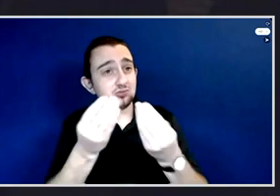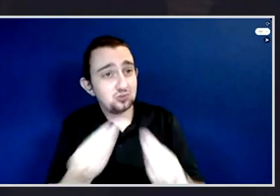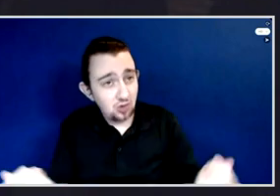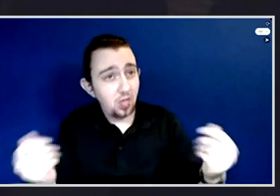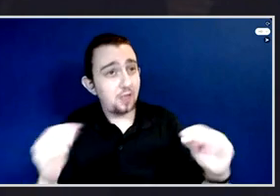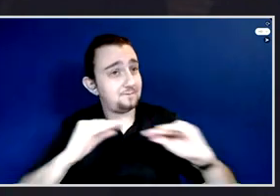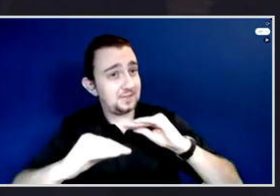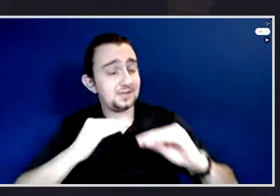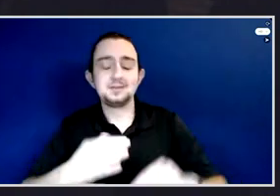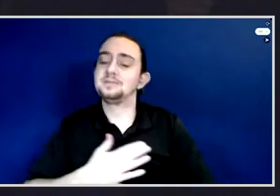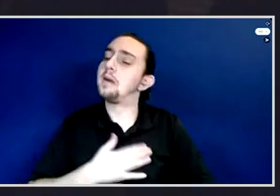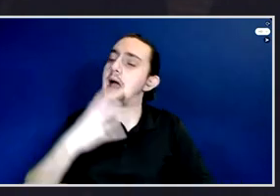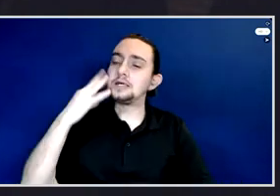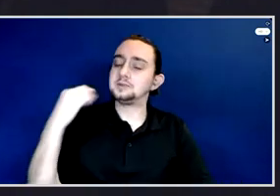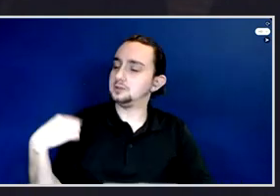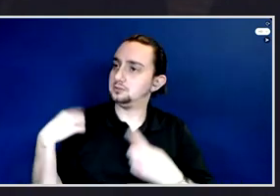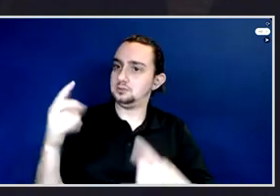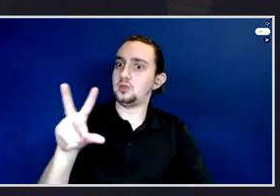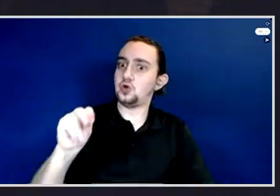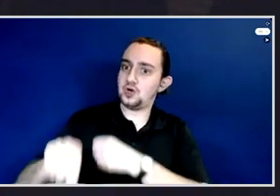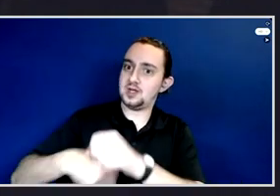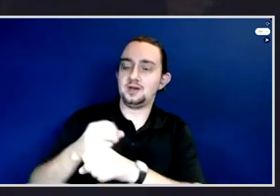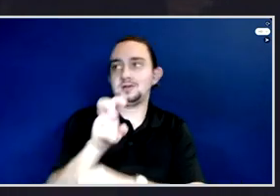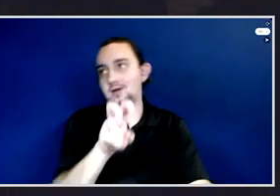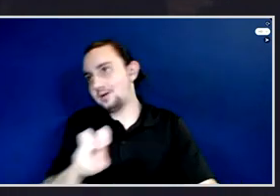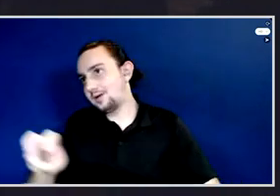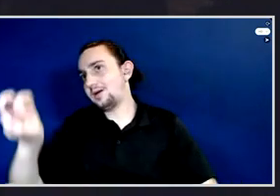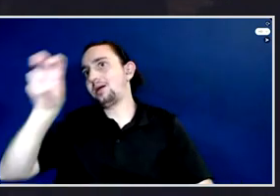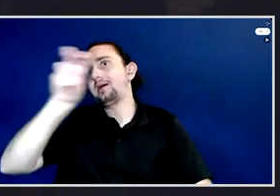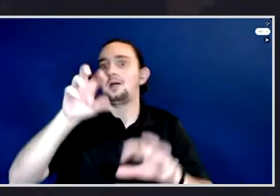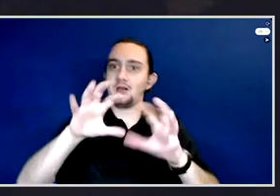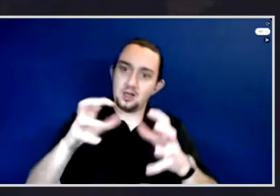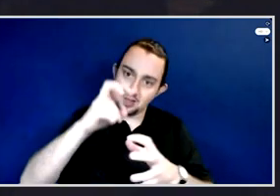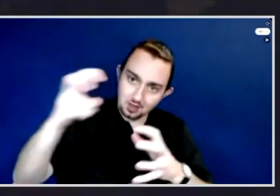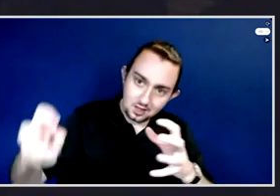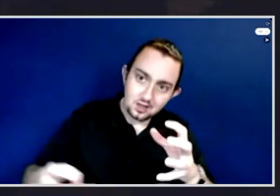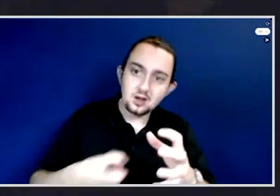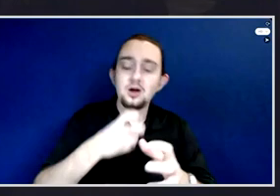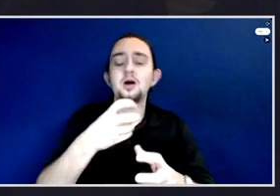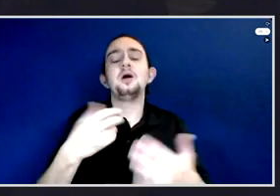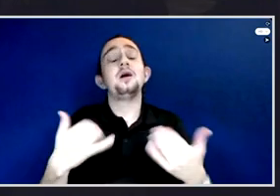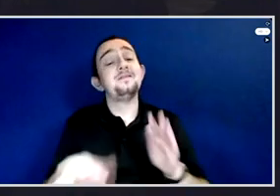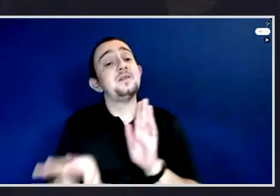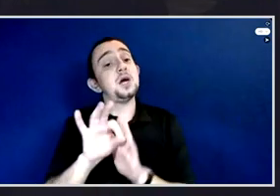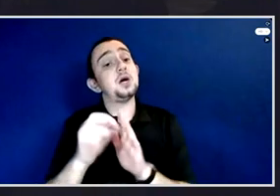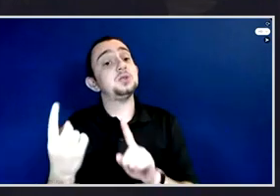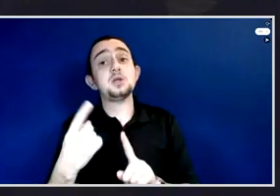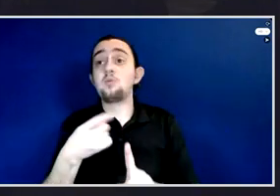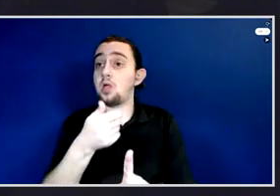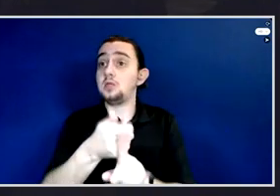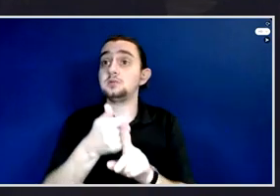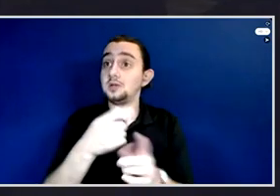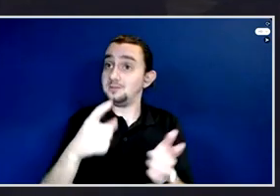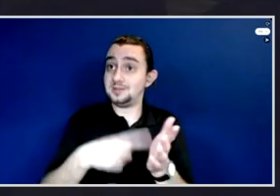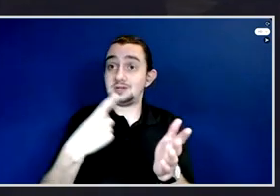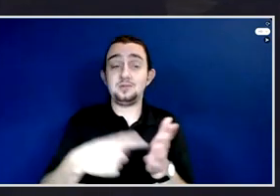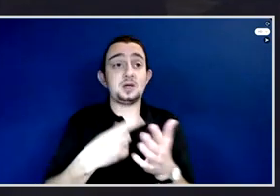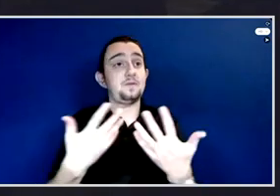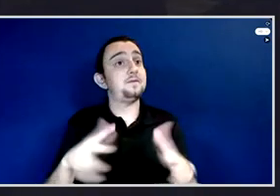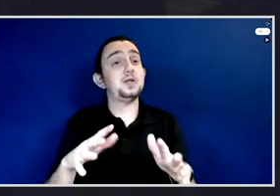world, is that somewhere, someone has actually found a way to tackle the problem. But if that information isn't shared,